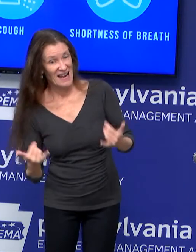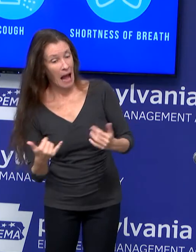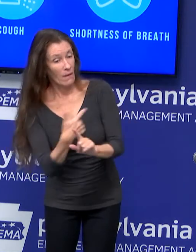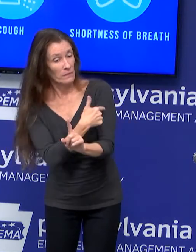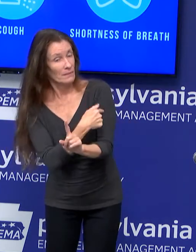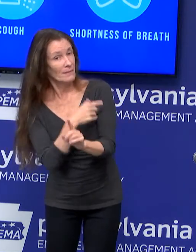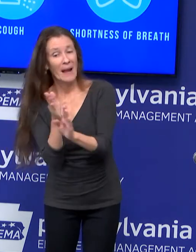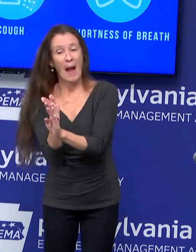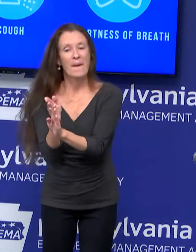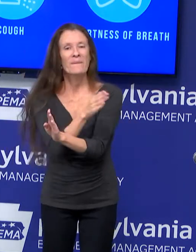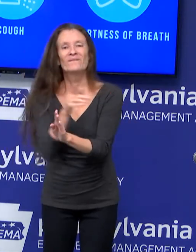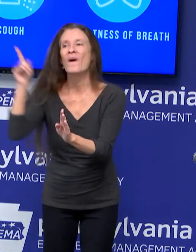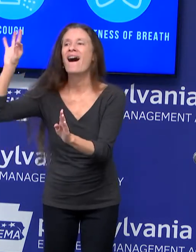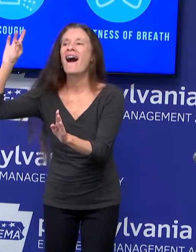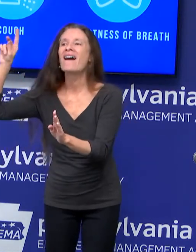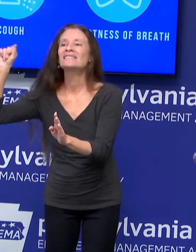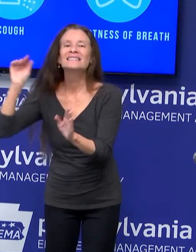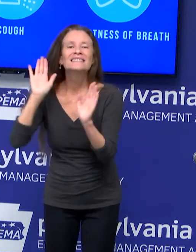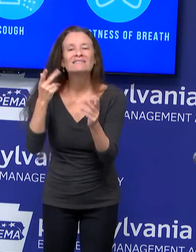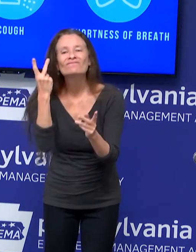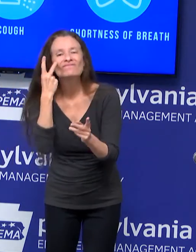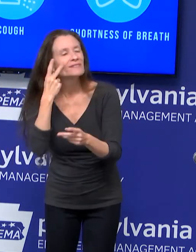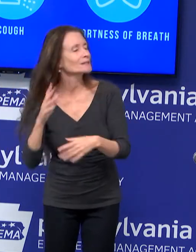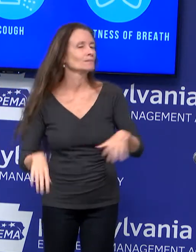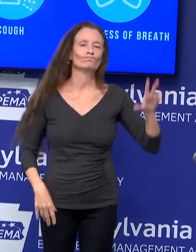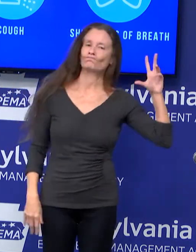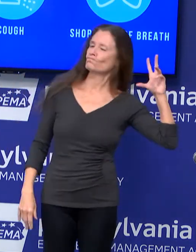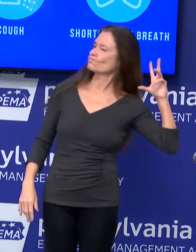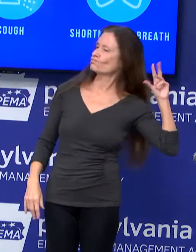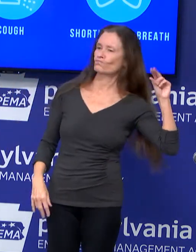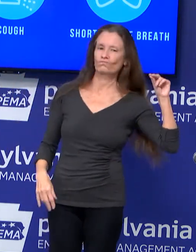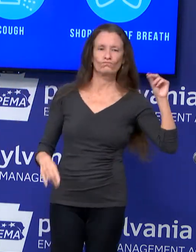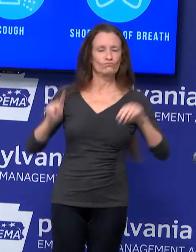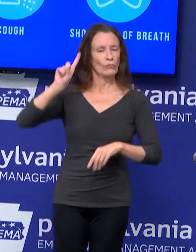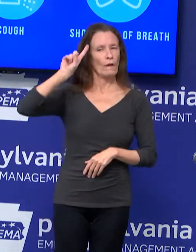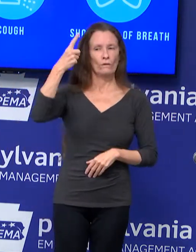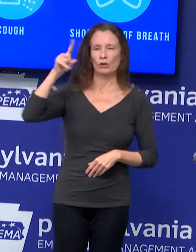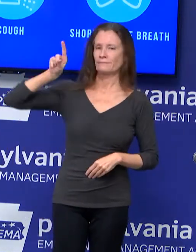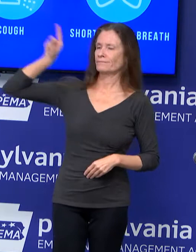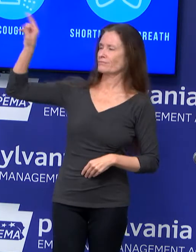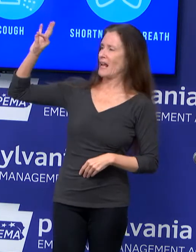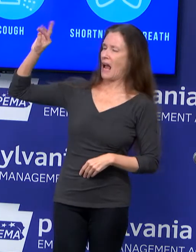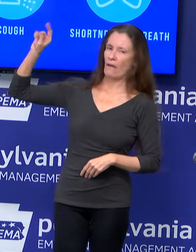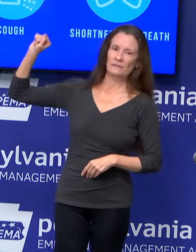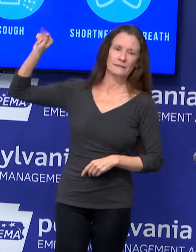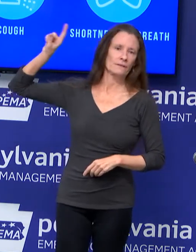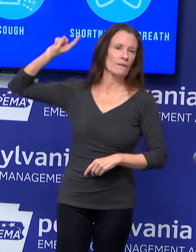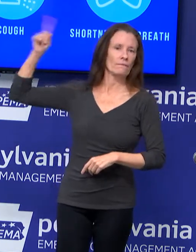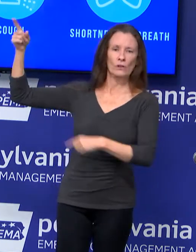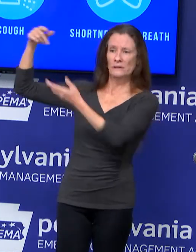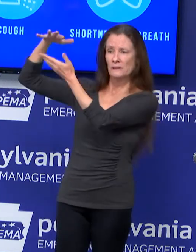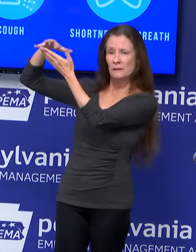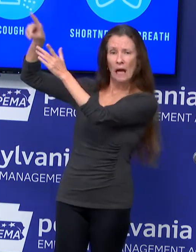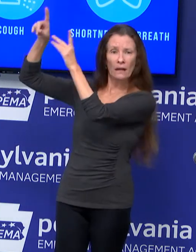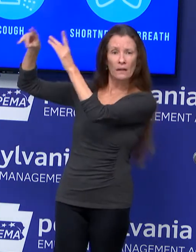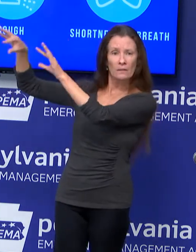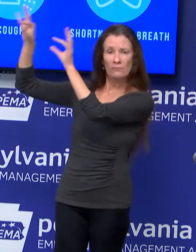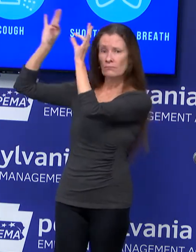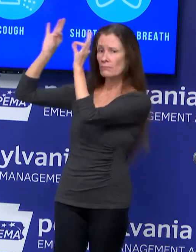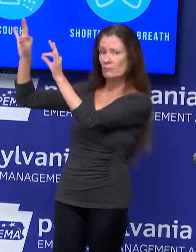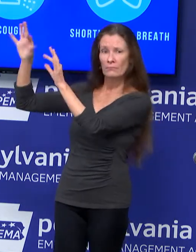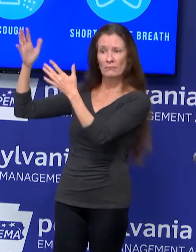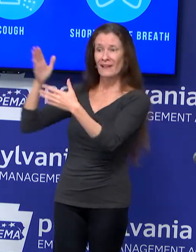No one gets it beforehand unless they're part of their study. But no one, through our distribution, will get it before that process starts.